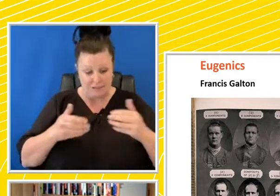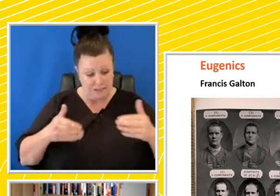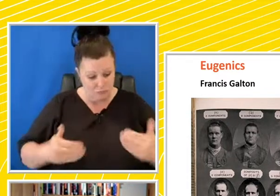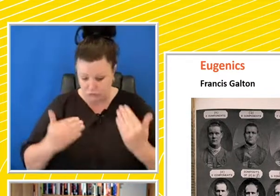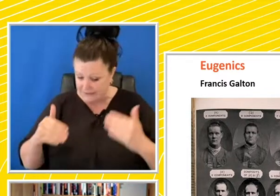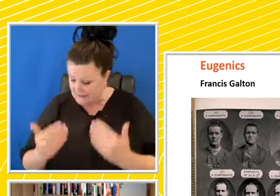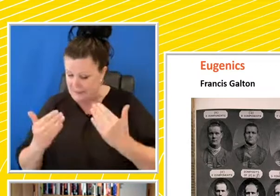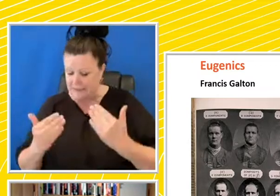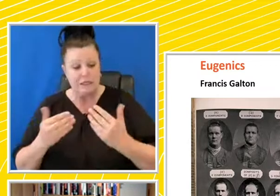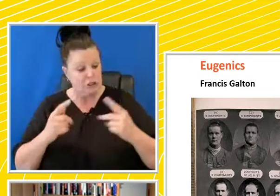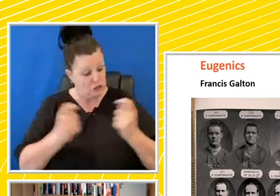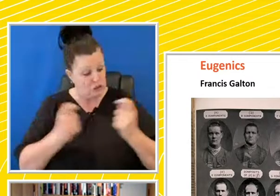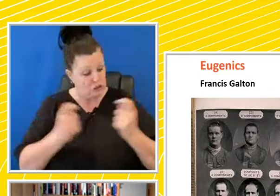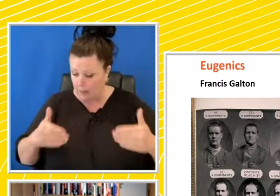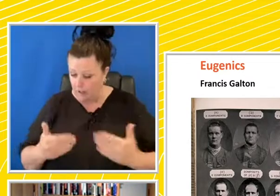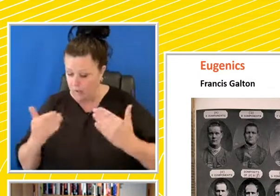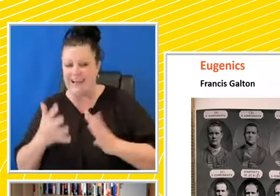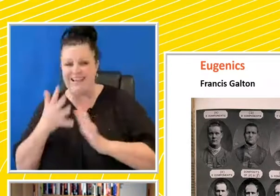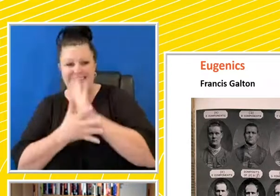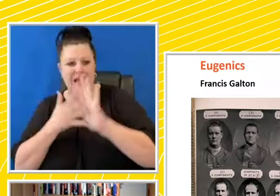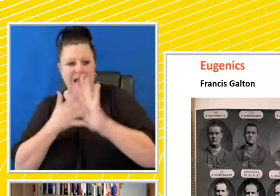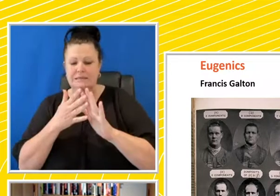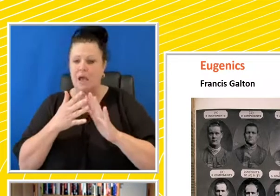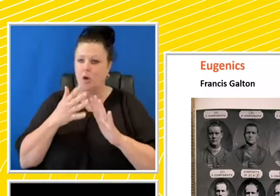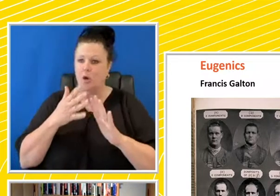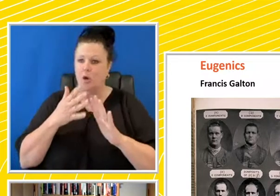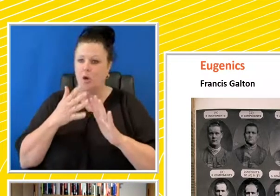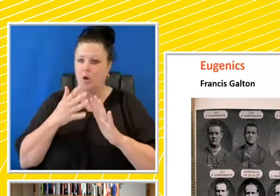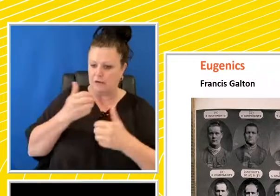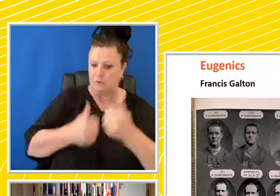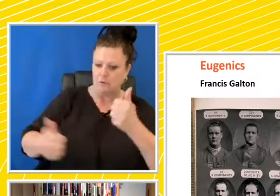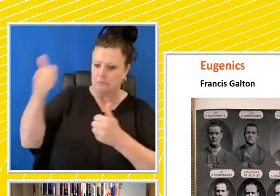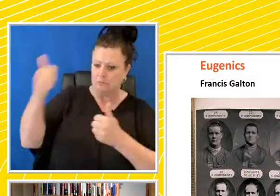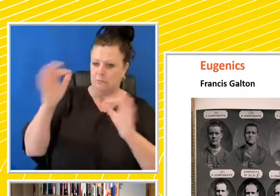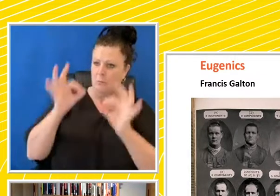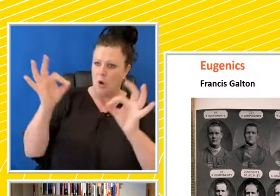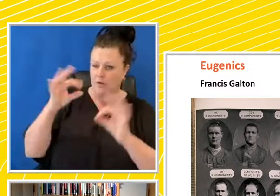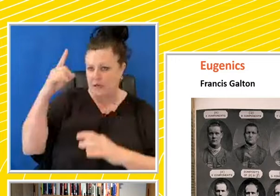encouraging the breeding of superior people, people without flaws.